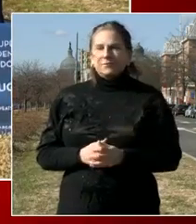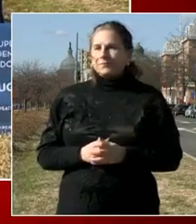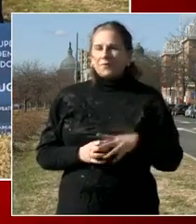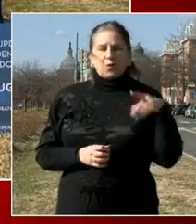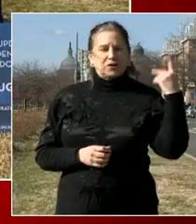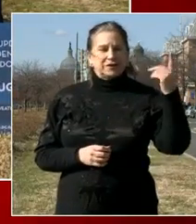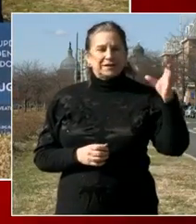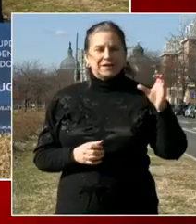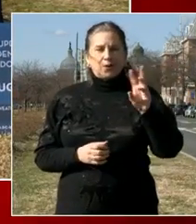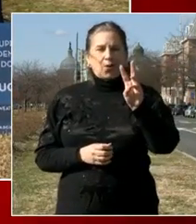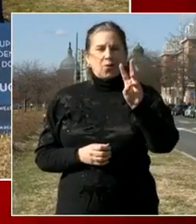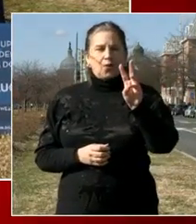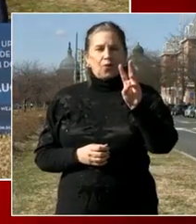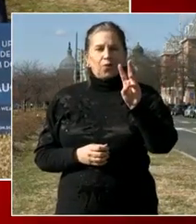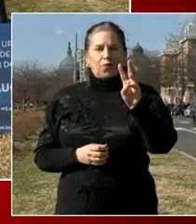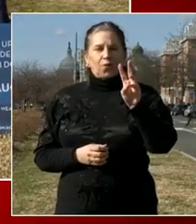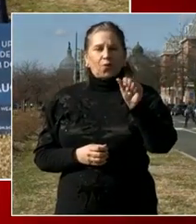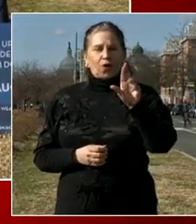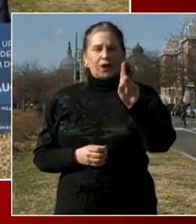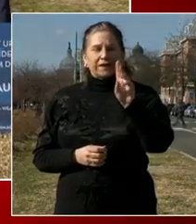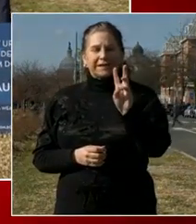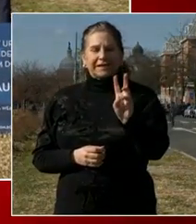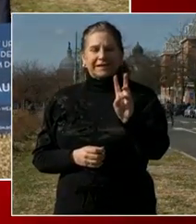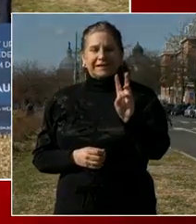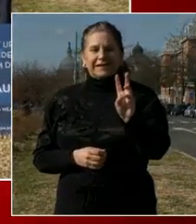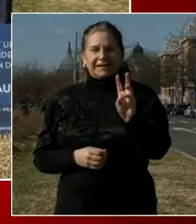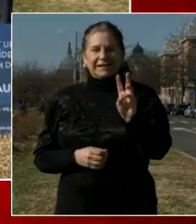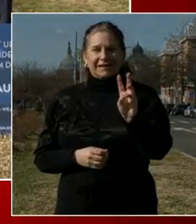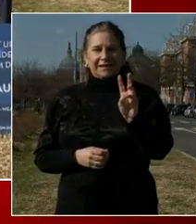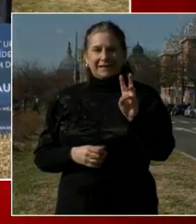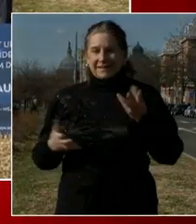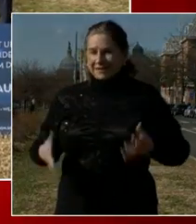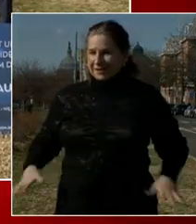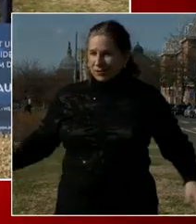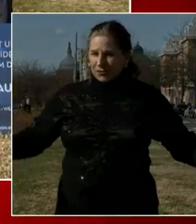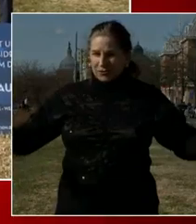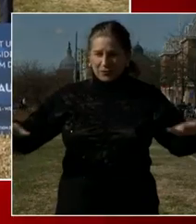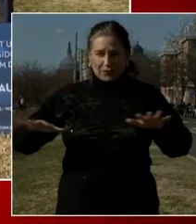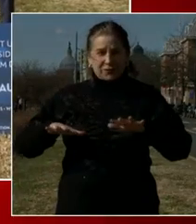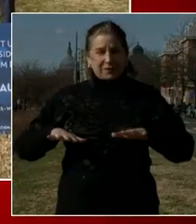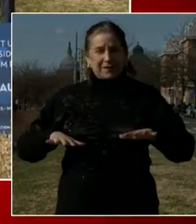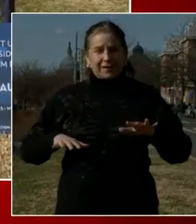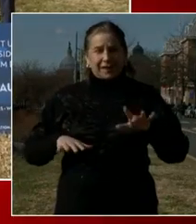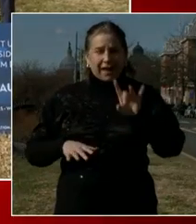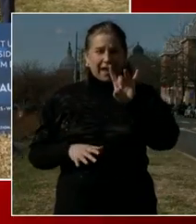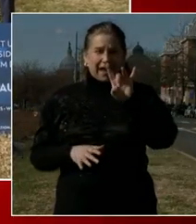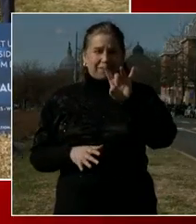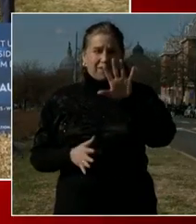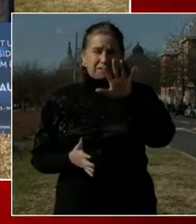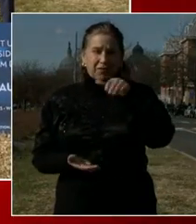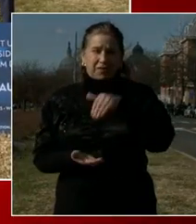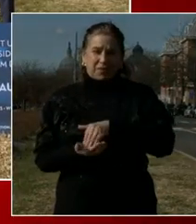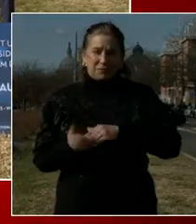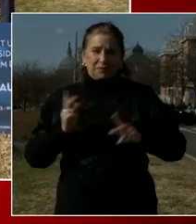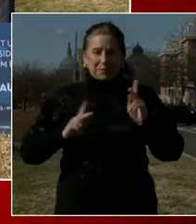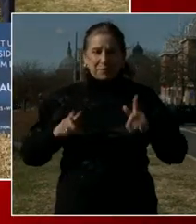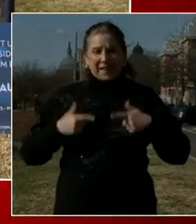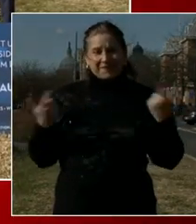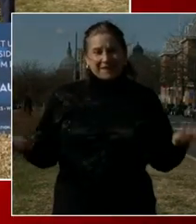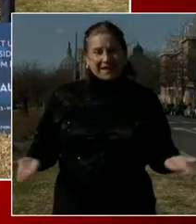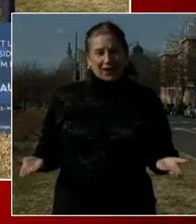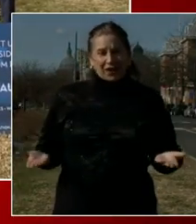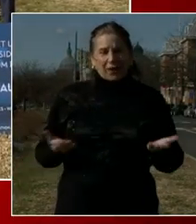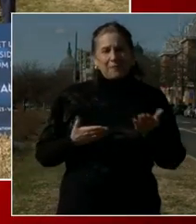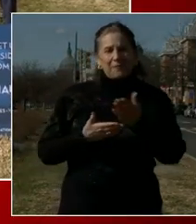85-90,000 people live. Part of the 712,000 people who live and